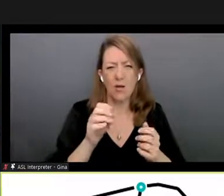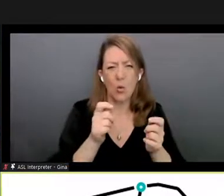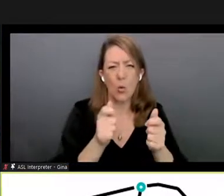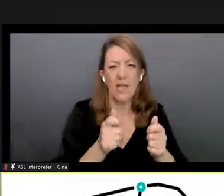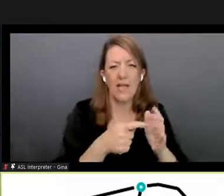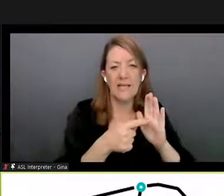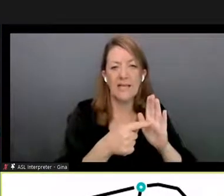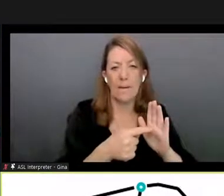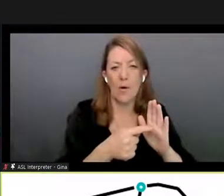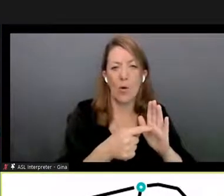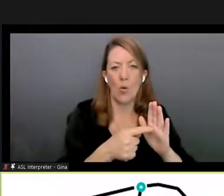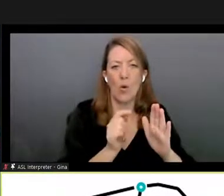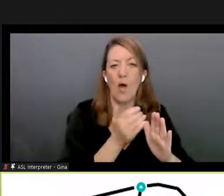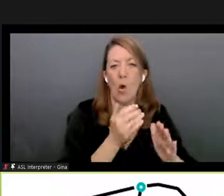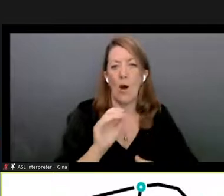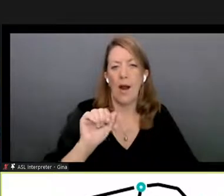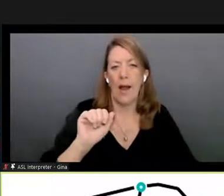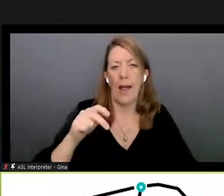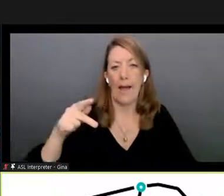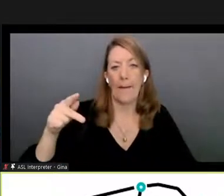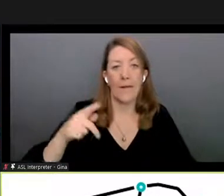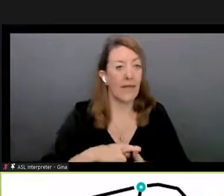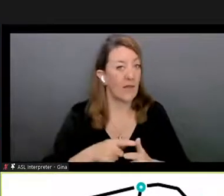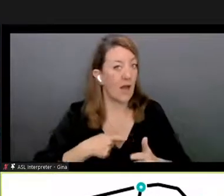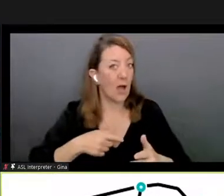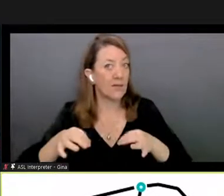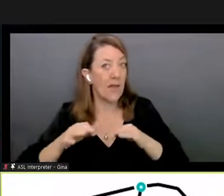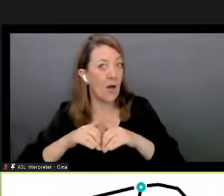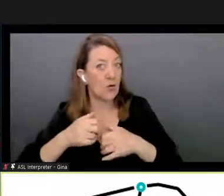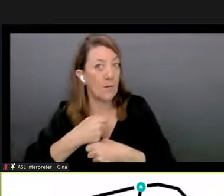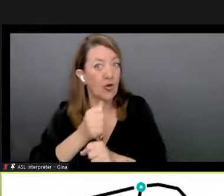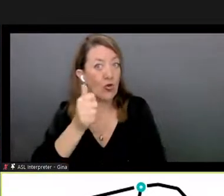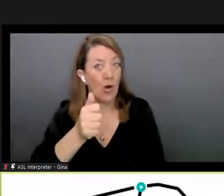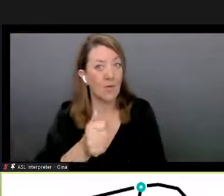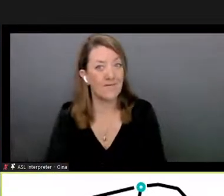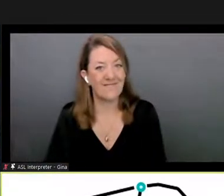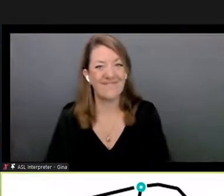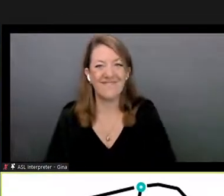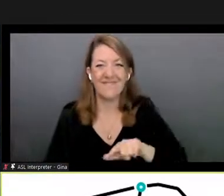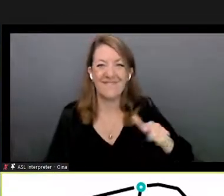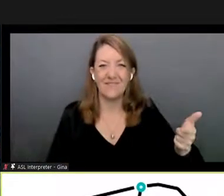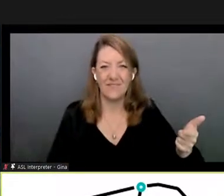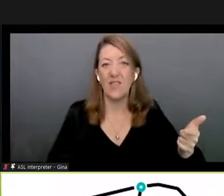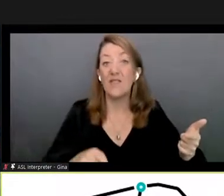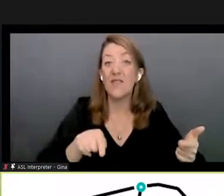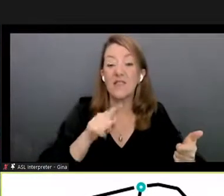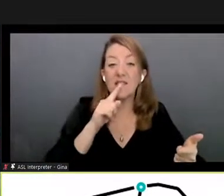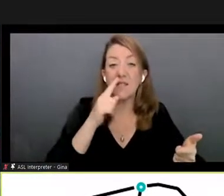how to make your very own. So take it away, Caroline. And this is the Hawaiian version of Huwaki.